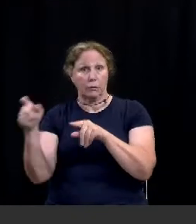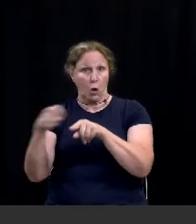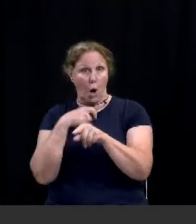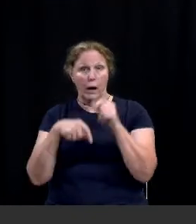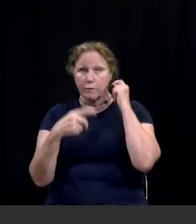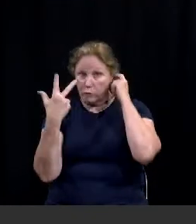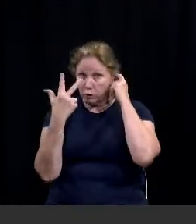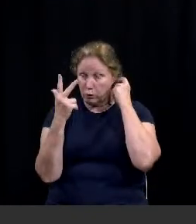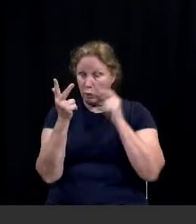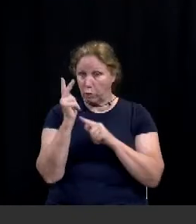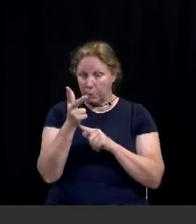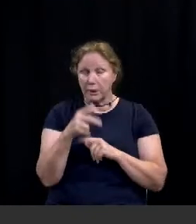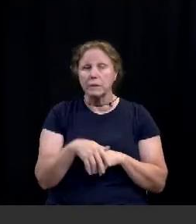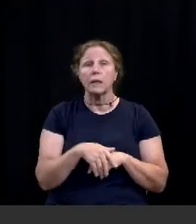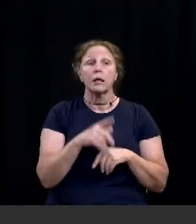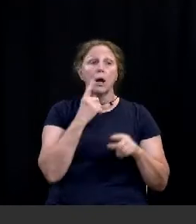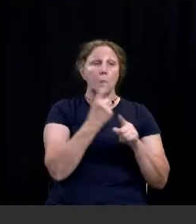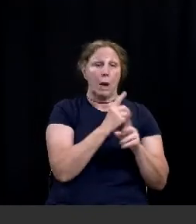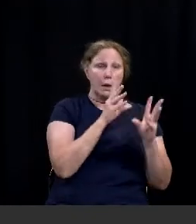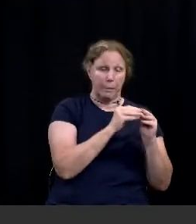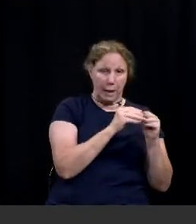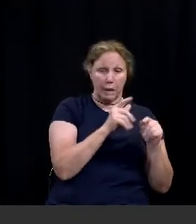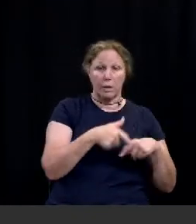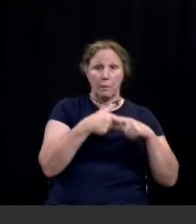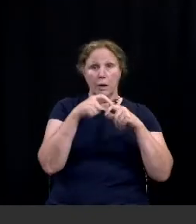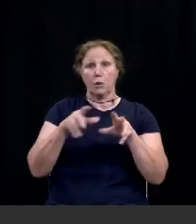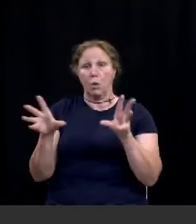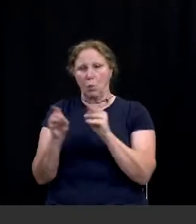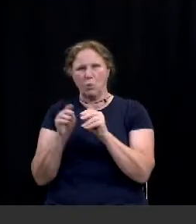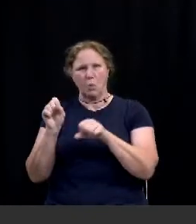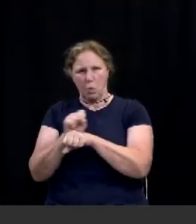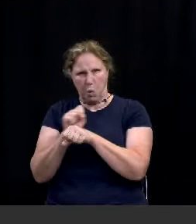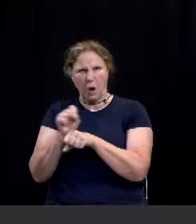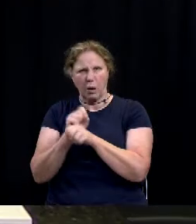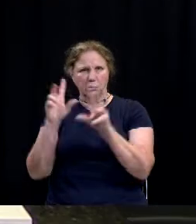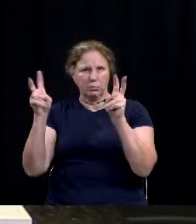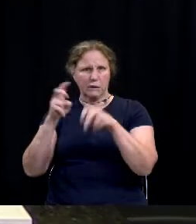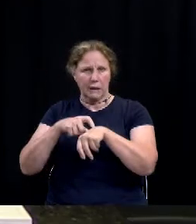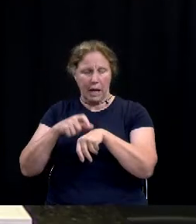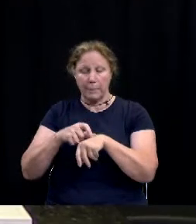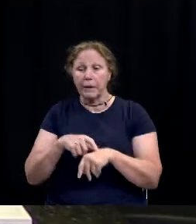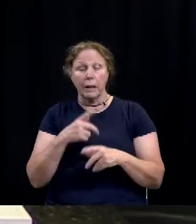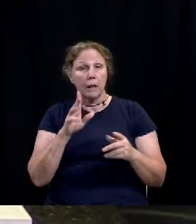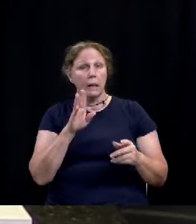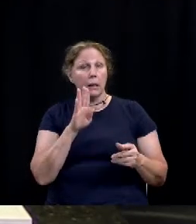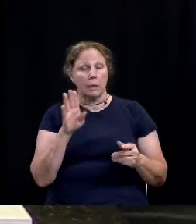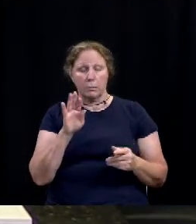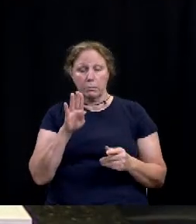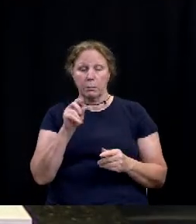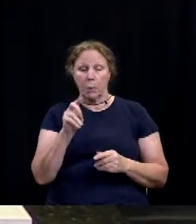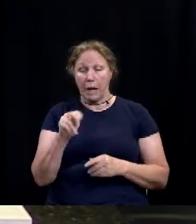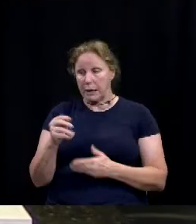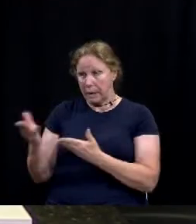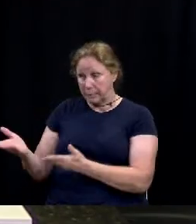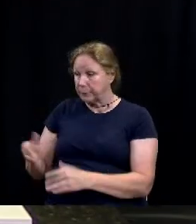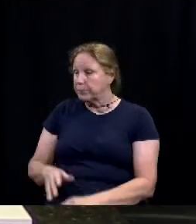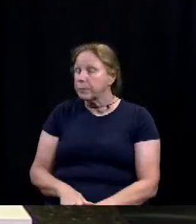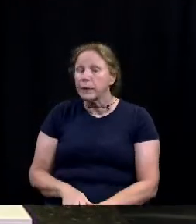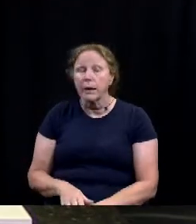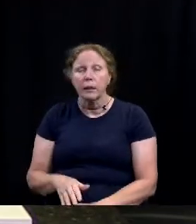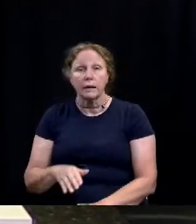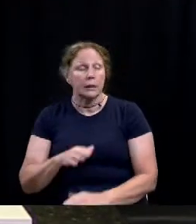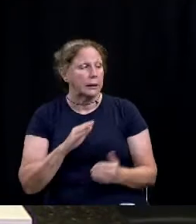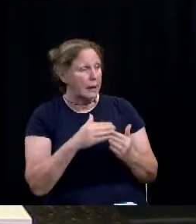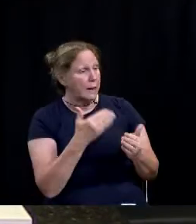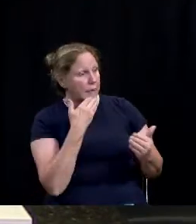We will now recess the regular session and reconvene to work session with a report from the City Manager. Bradley? Thanks, Mayor and Council. Good